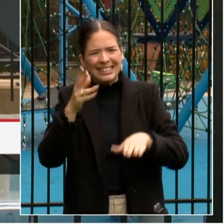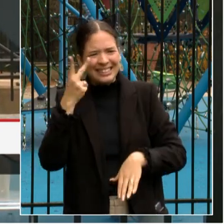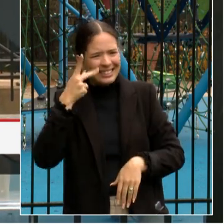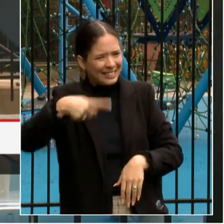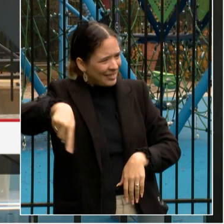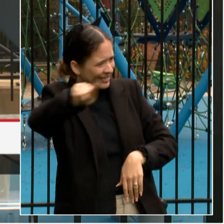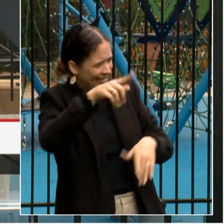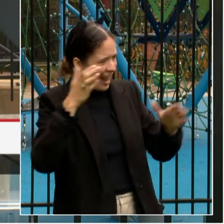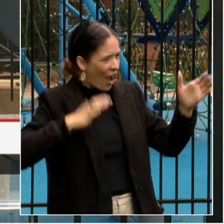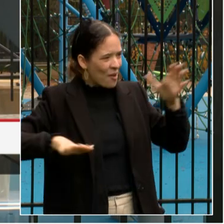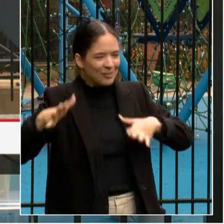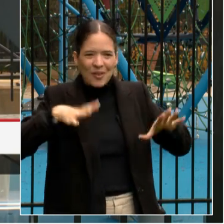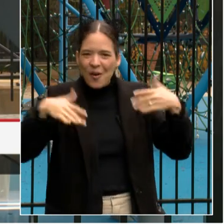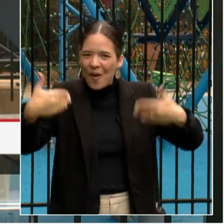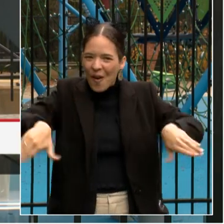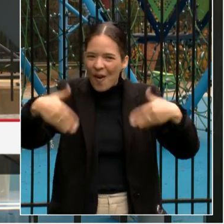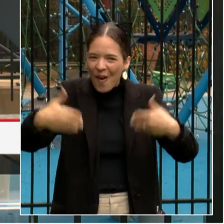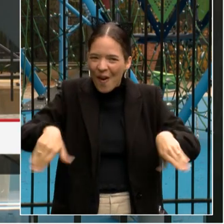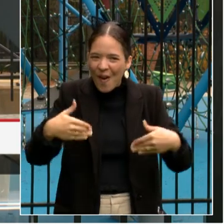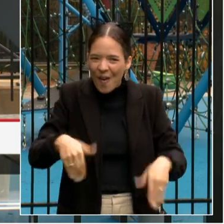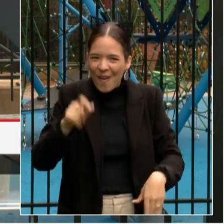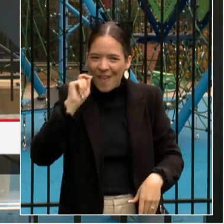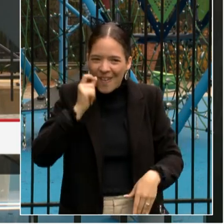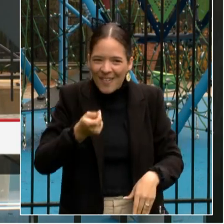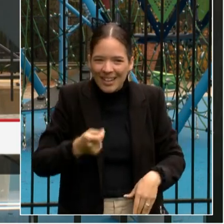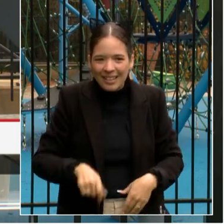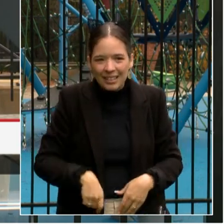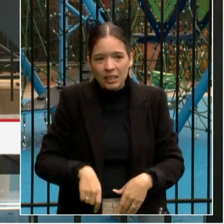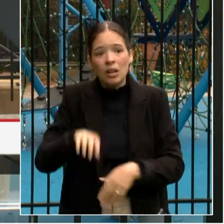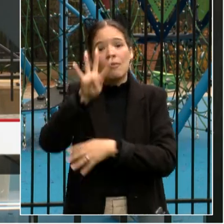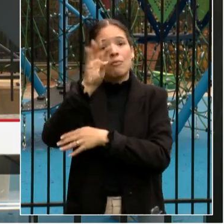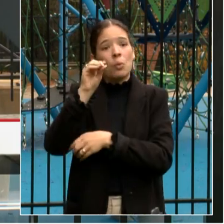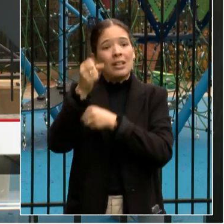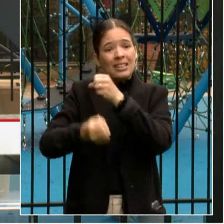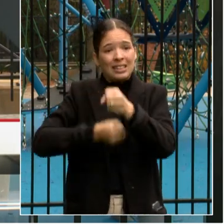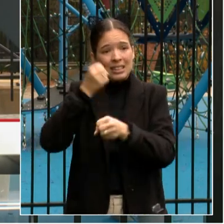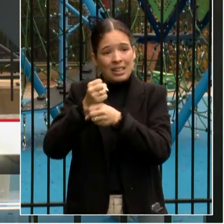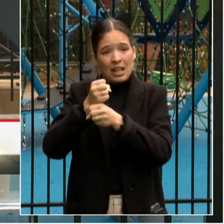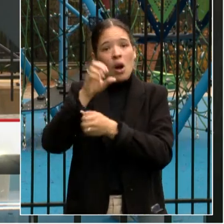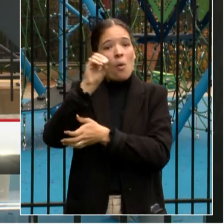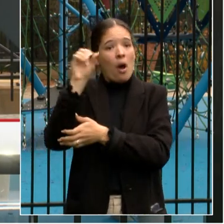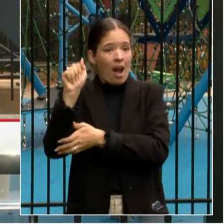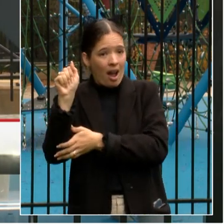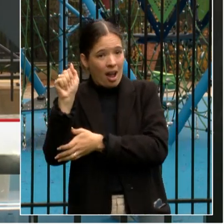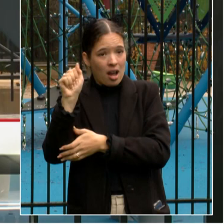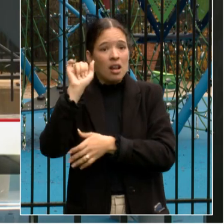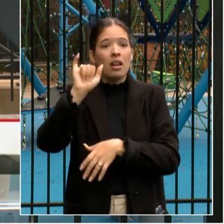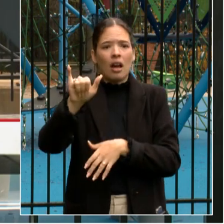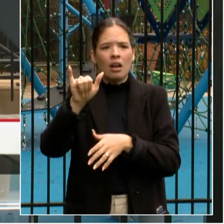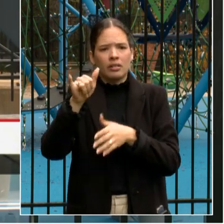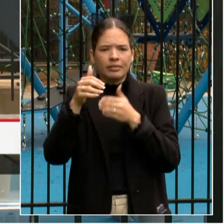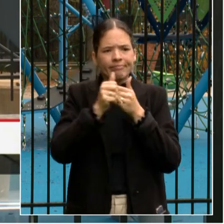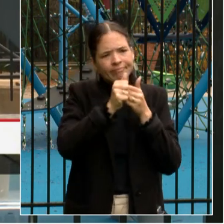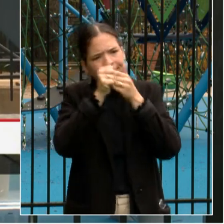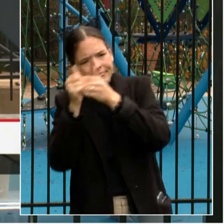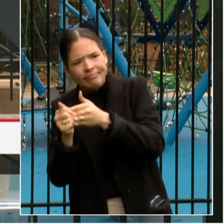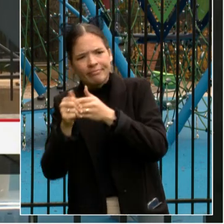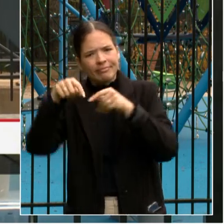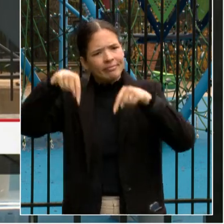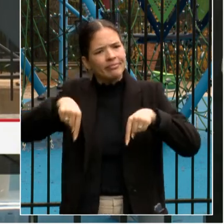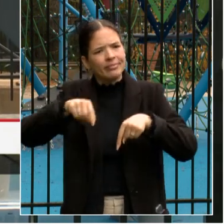For over 40 years, Oyster Adams has been a model of dual language education in D.C. and across the country.